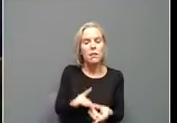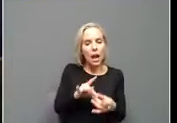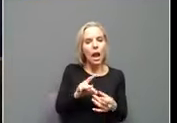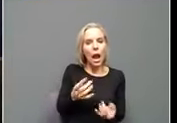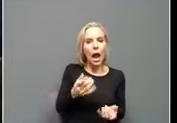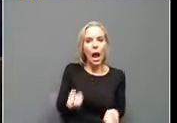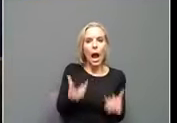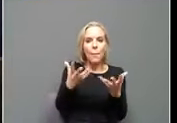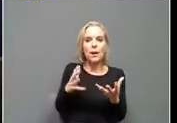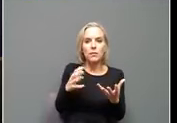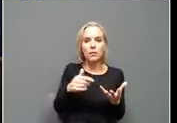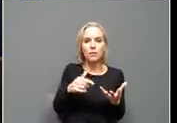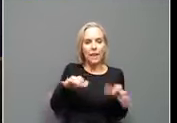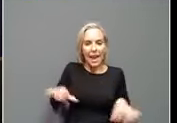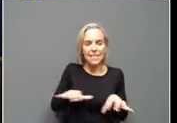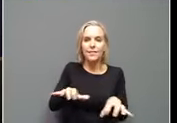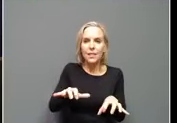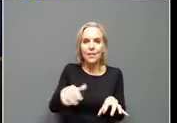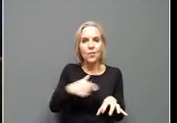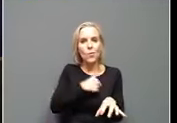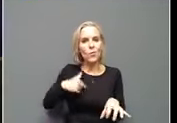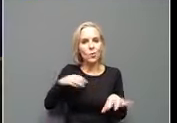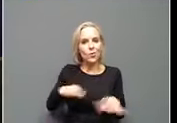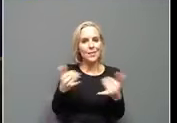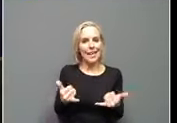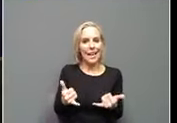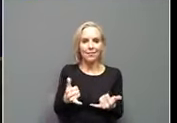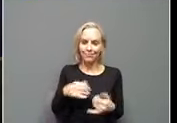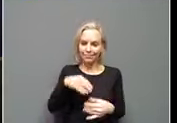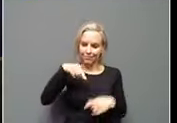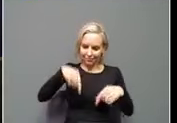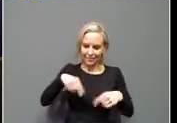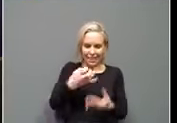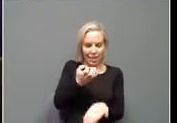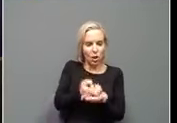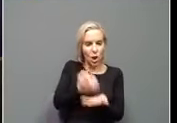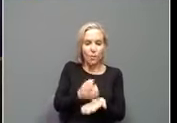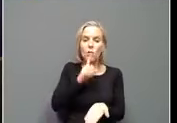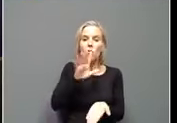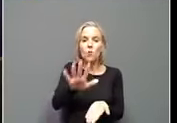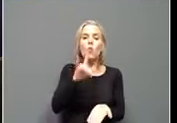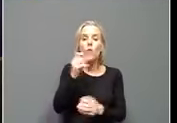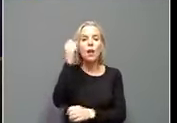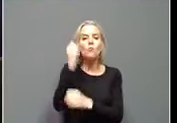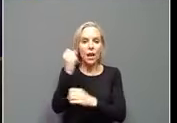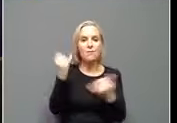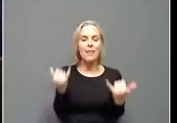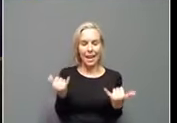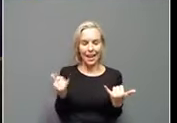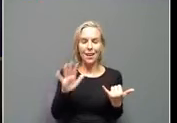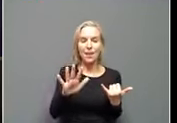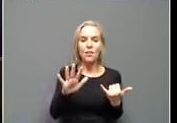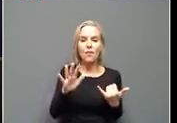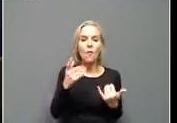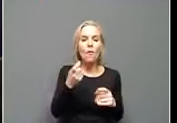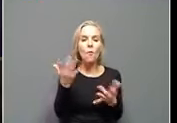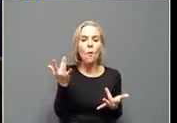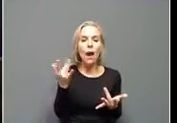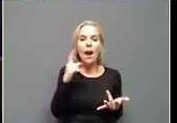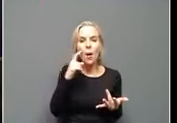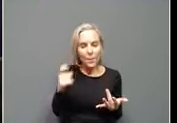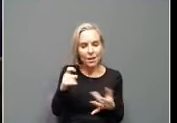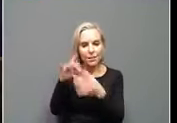activity is going on in our economy. Finally, this was a record. That all comes on the heels